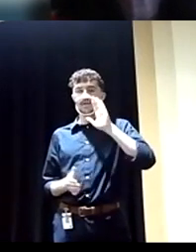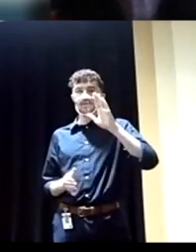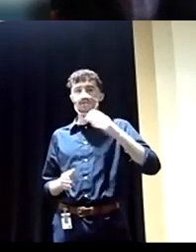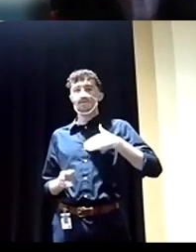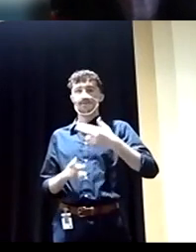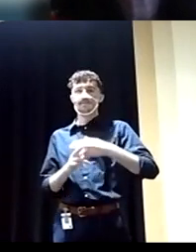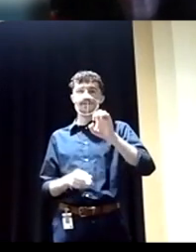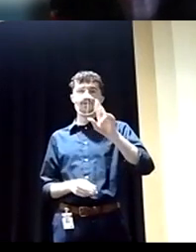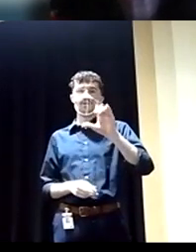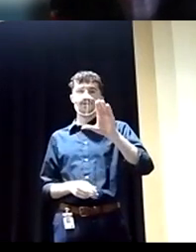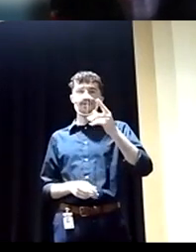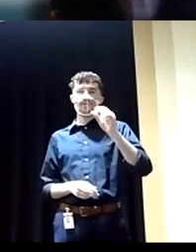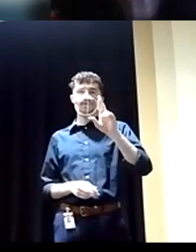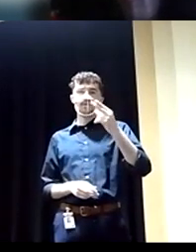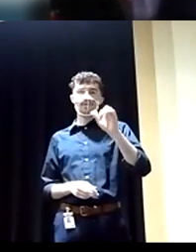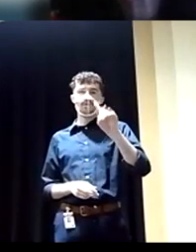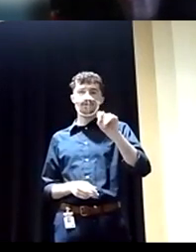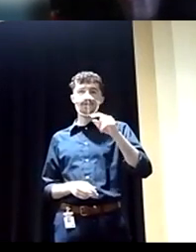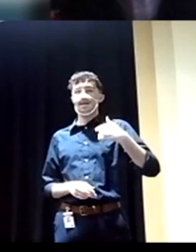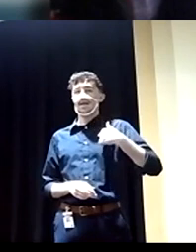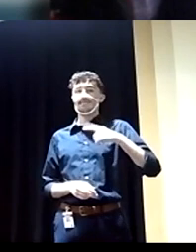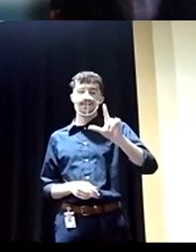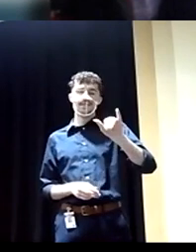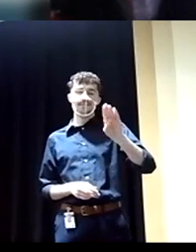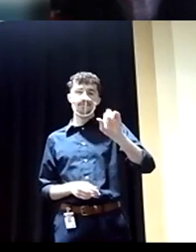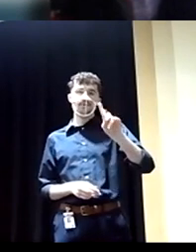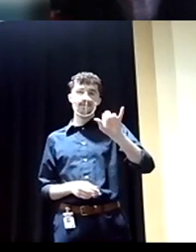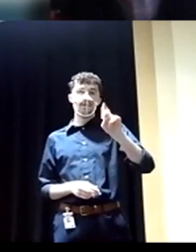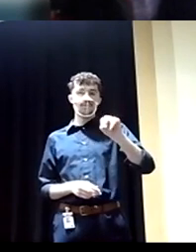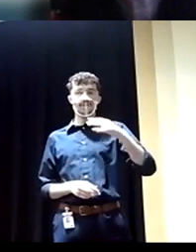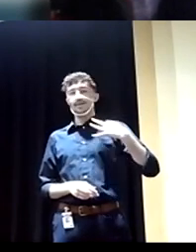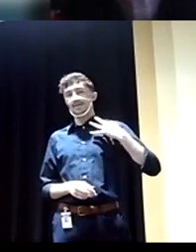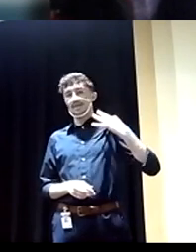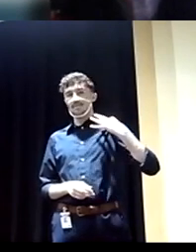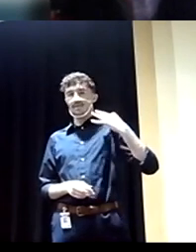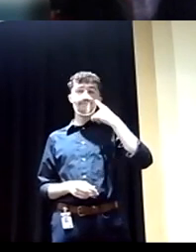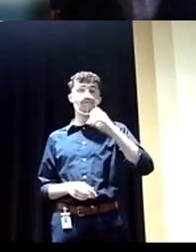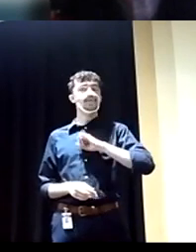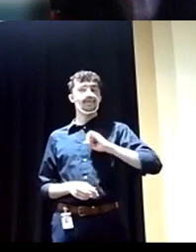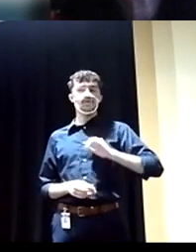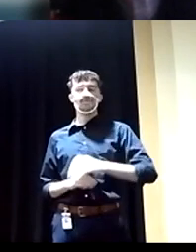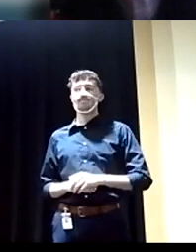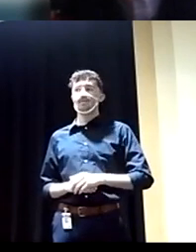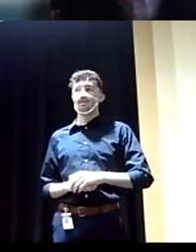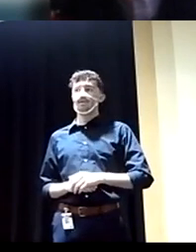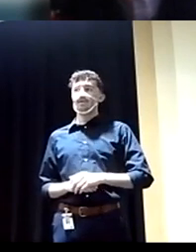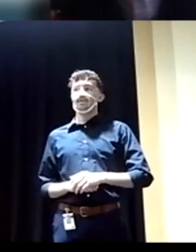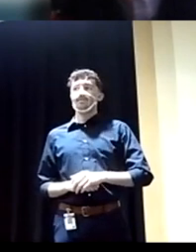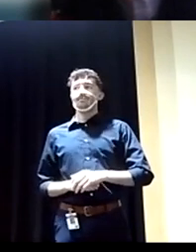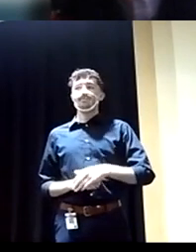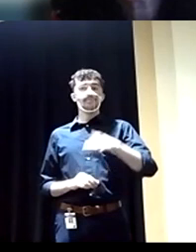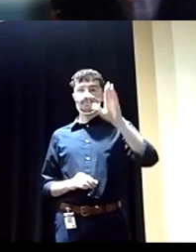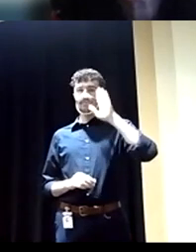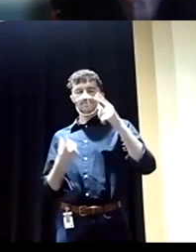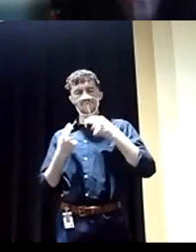name is Eric Gerhart. I am the Libertarian of Pennsylvania nominee for the Senator. I'm going to do my due diligence to get on the